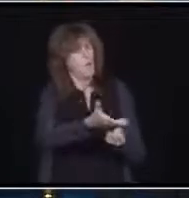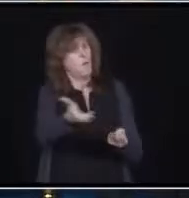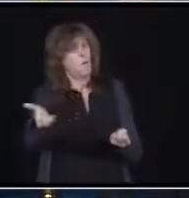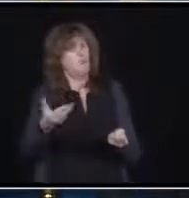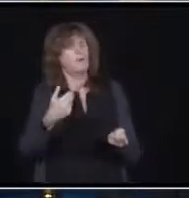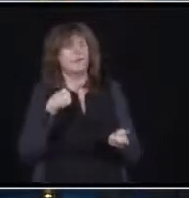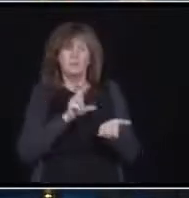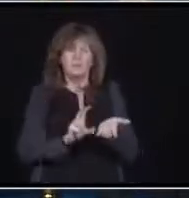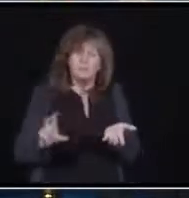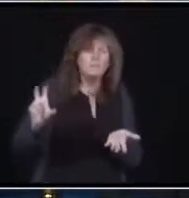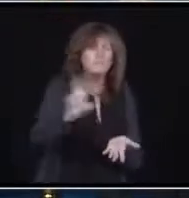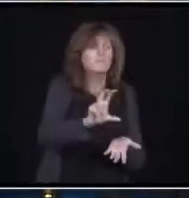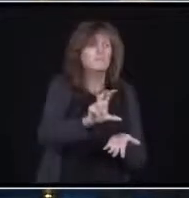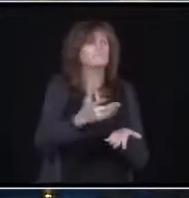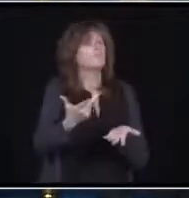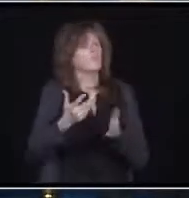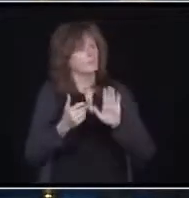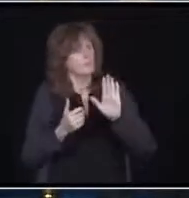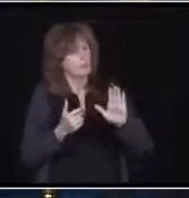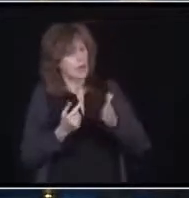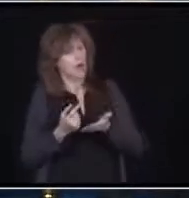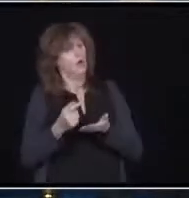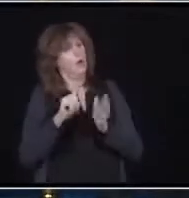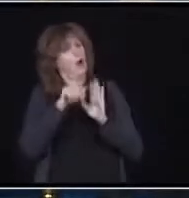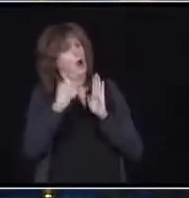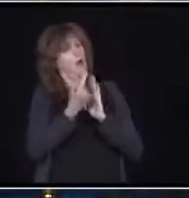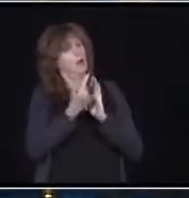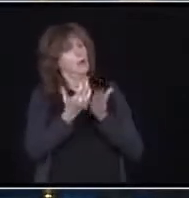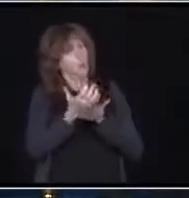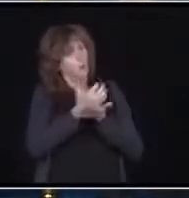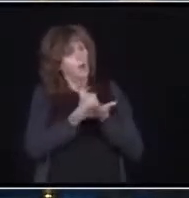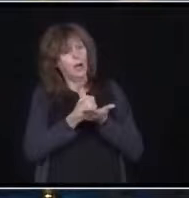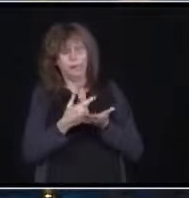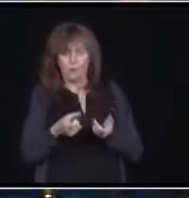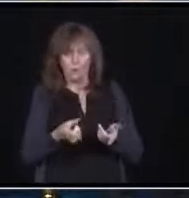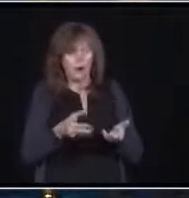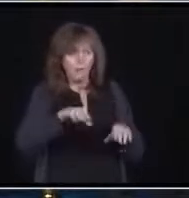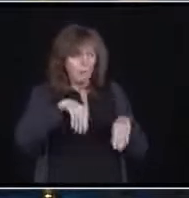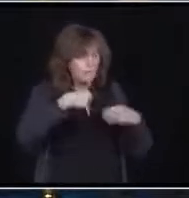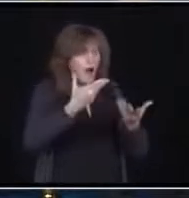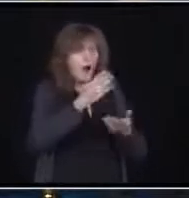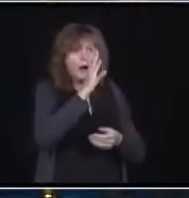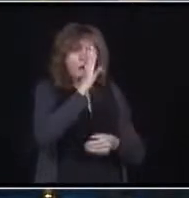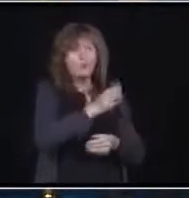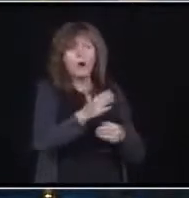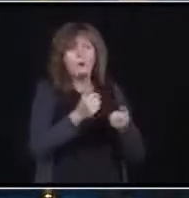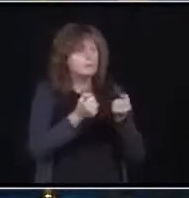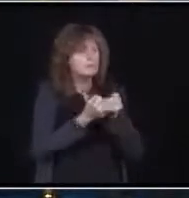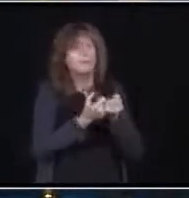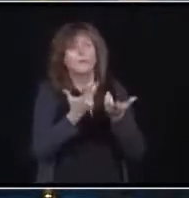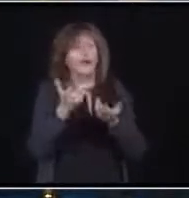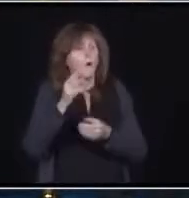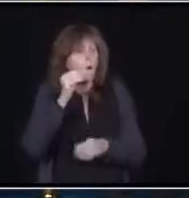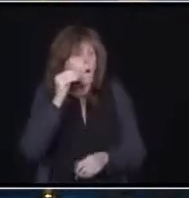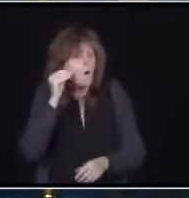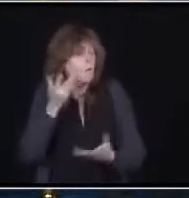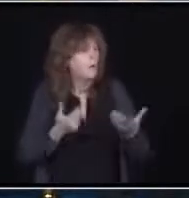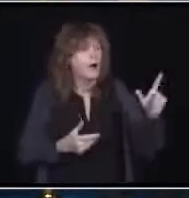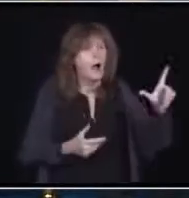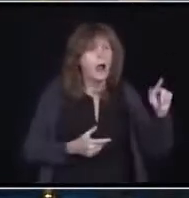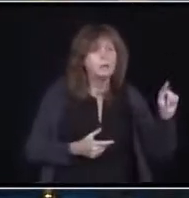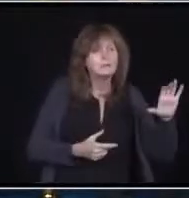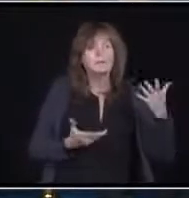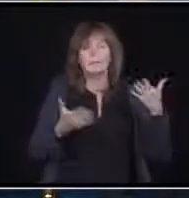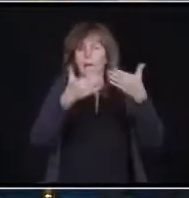workers that deliver publicly funded personal support services in home and community care, long-term care and public